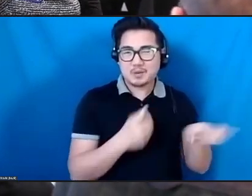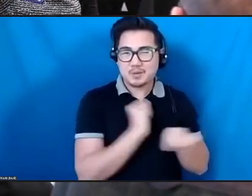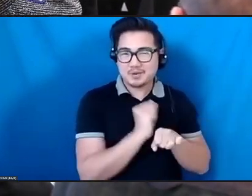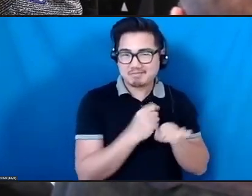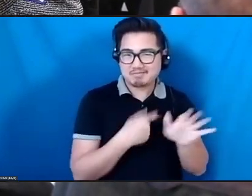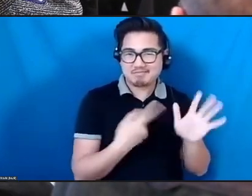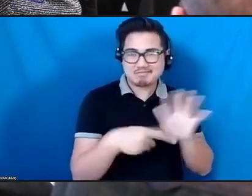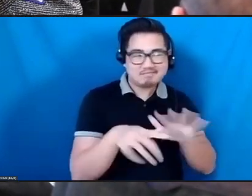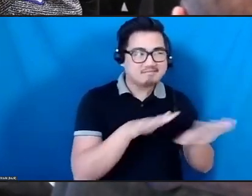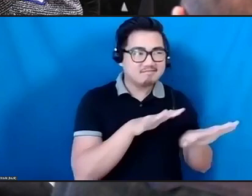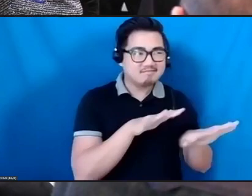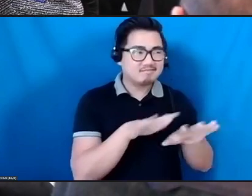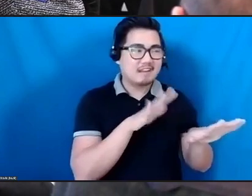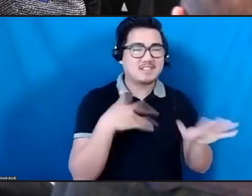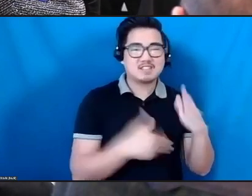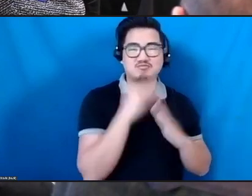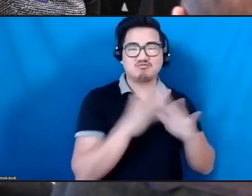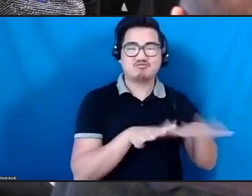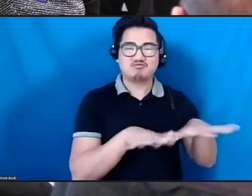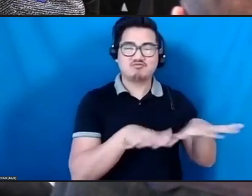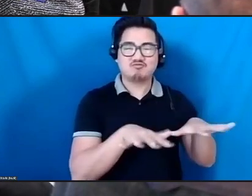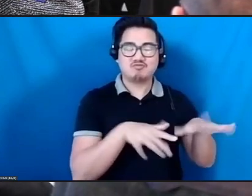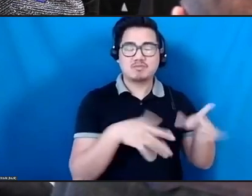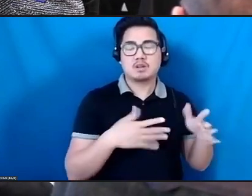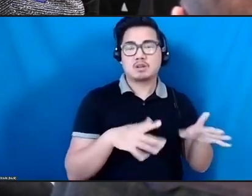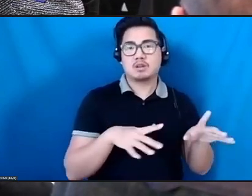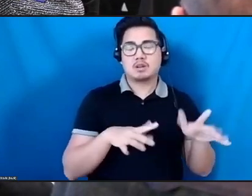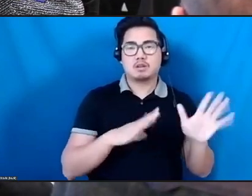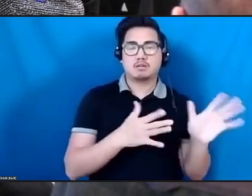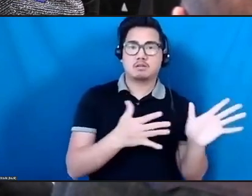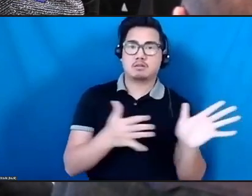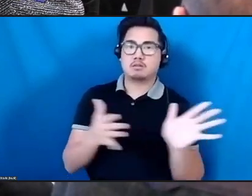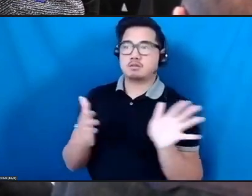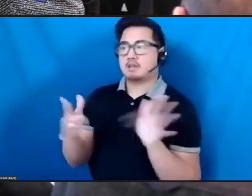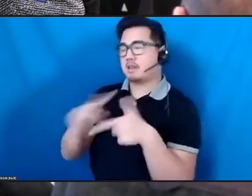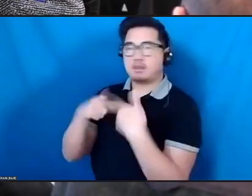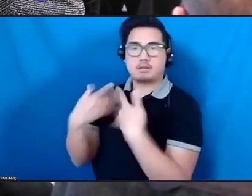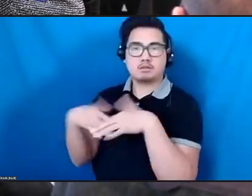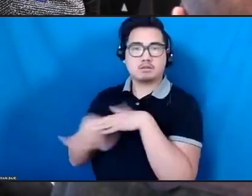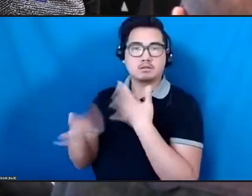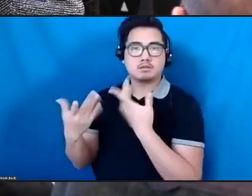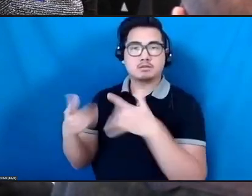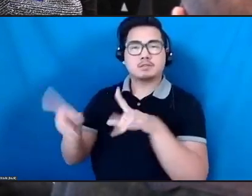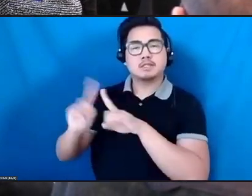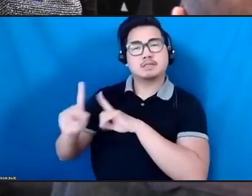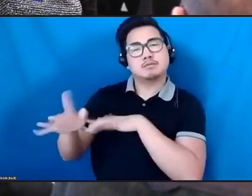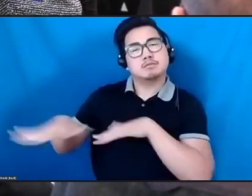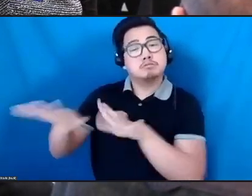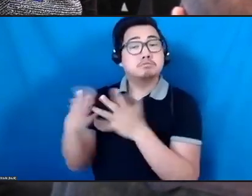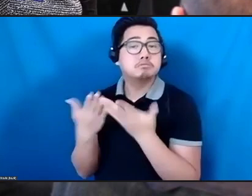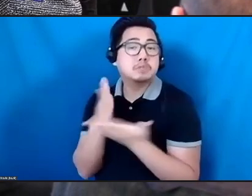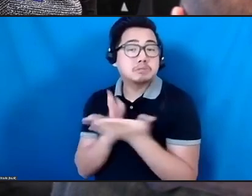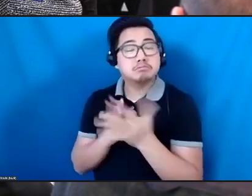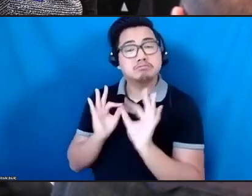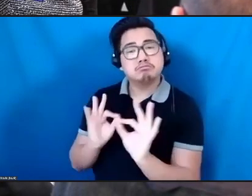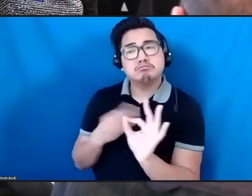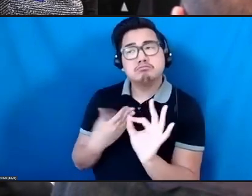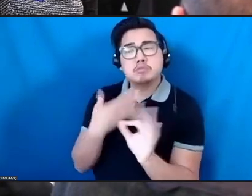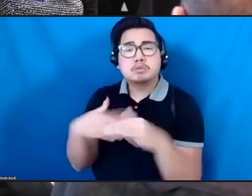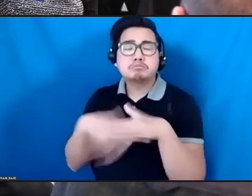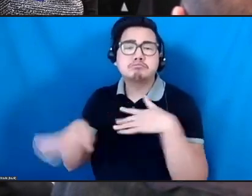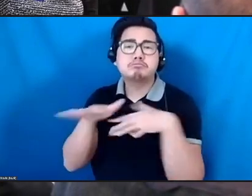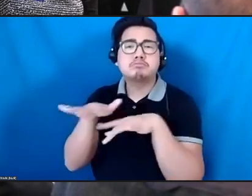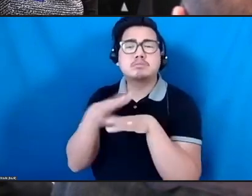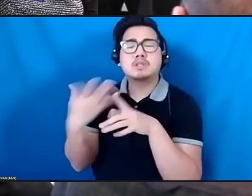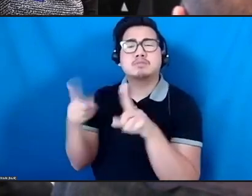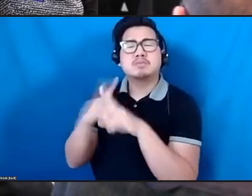And some of them, you know, some of them were fruitful, some of them were less fruitful, but starting to spend more time in among climate